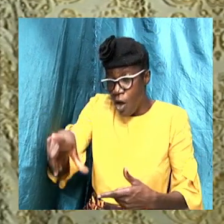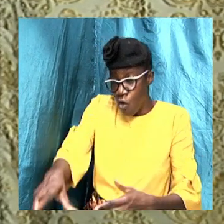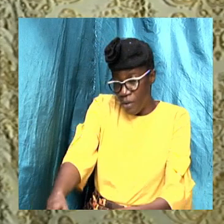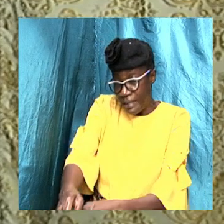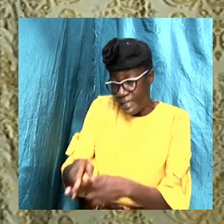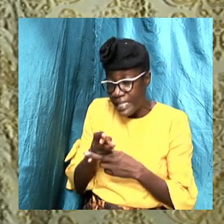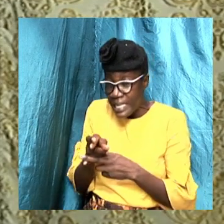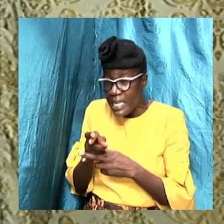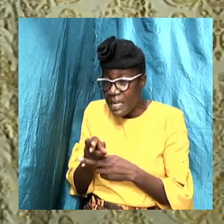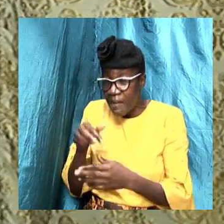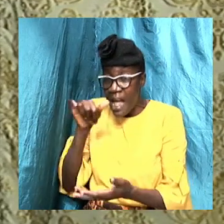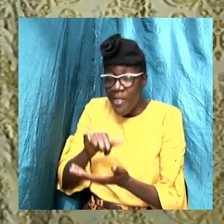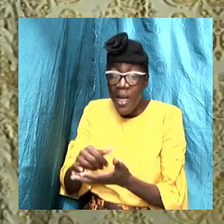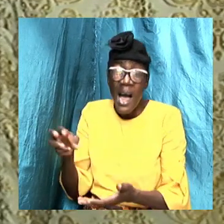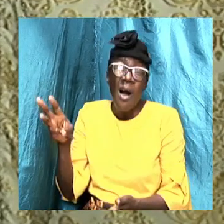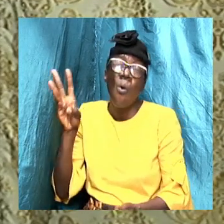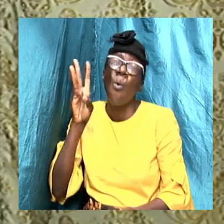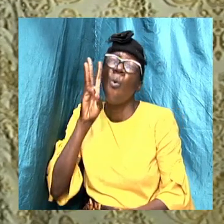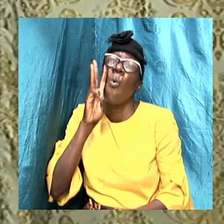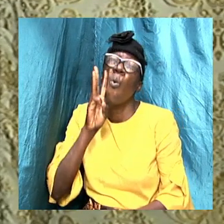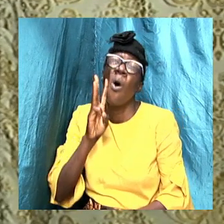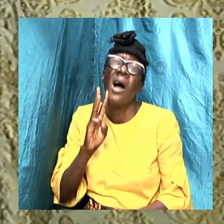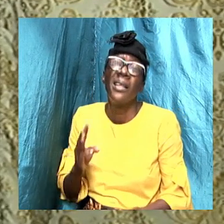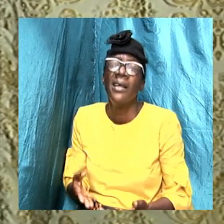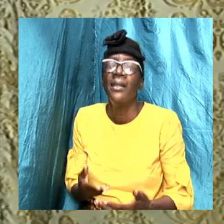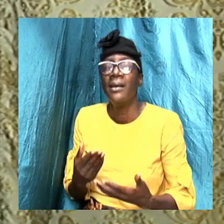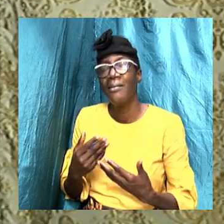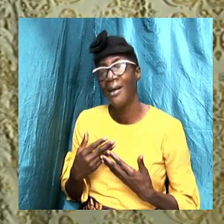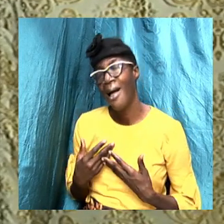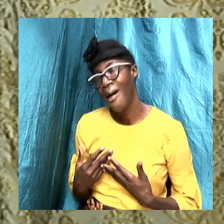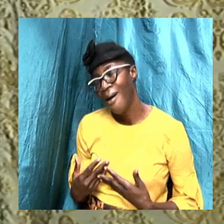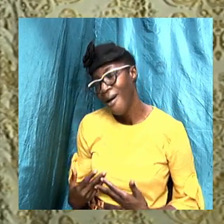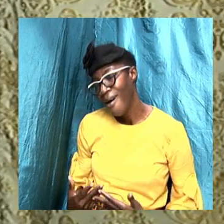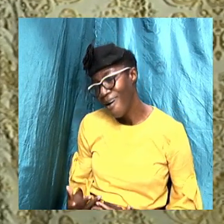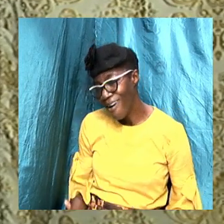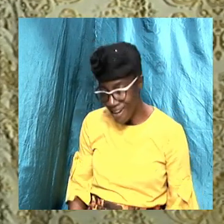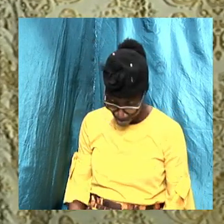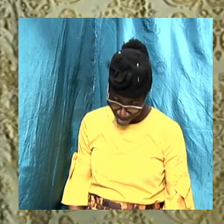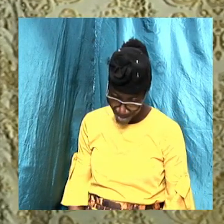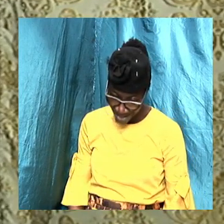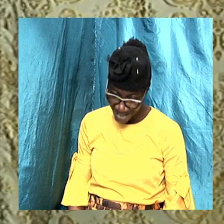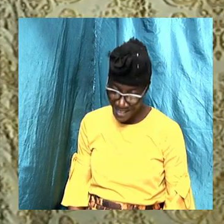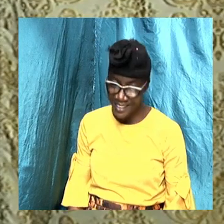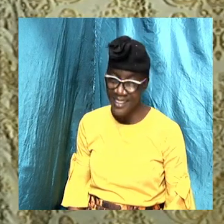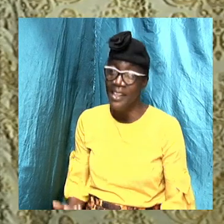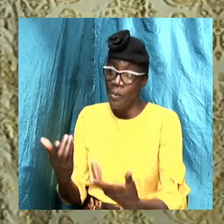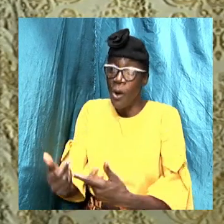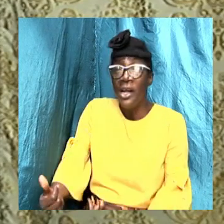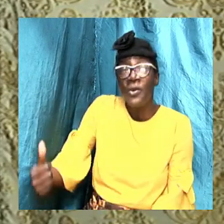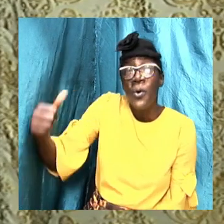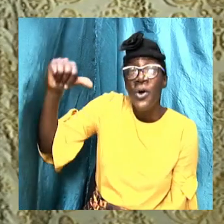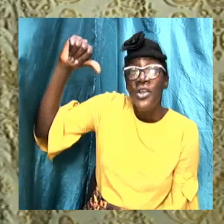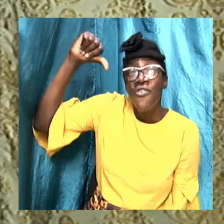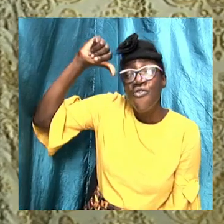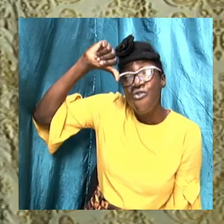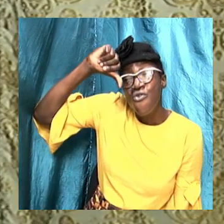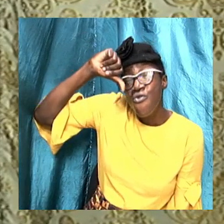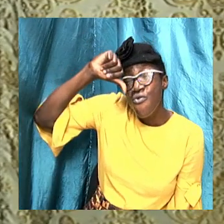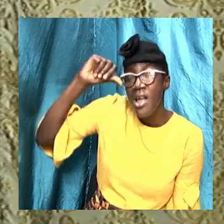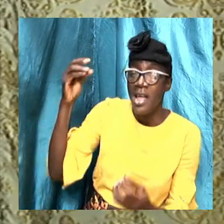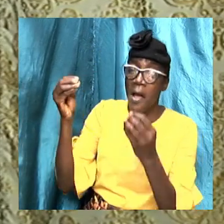water, there is a sense of relief and joy. And he wants to drink more if there is more.